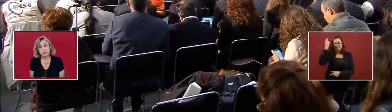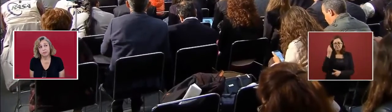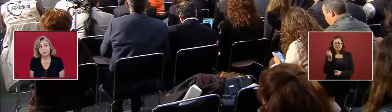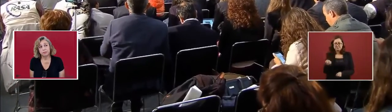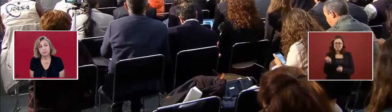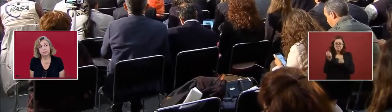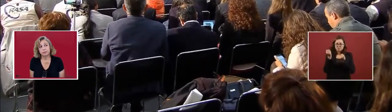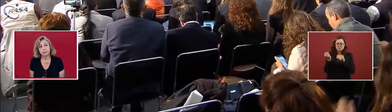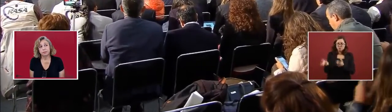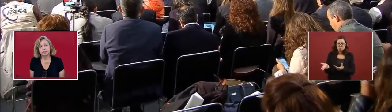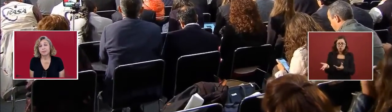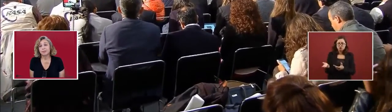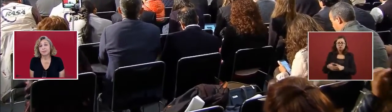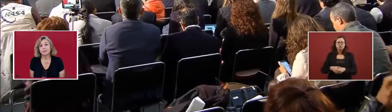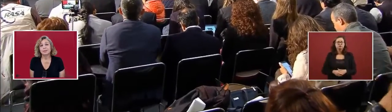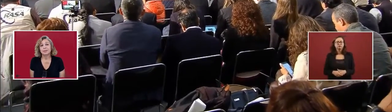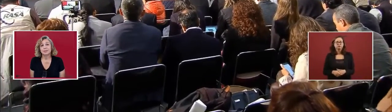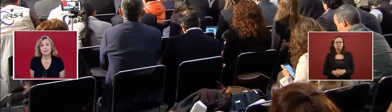pension.